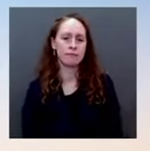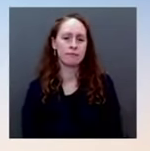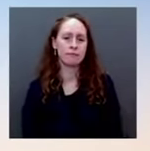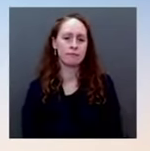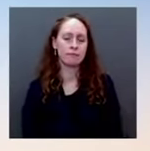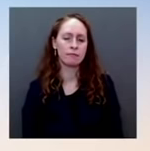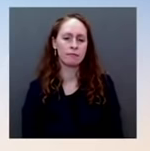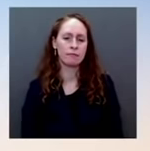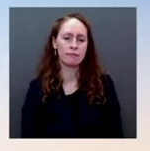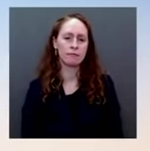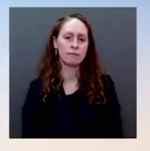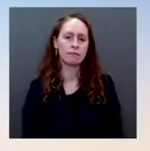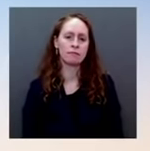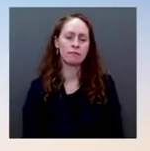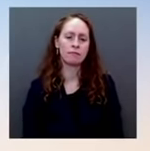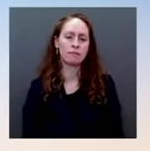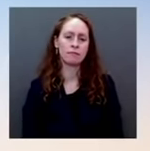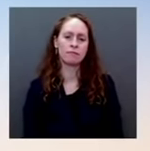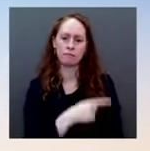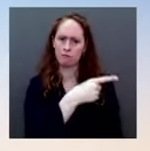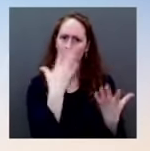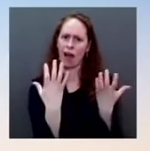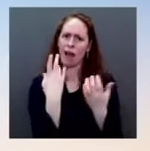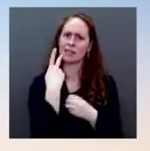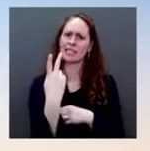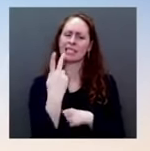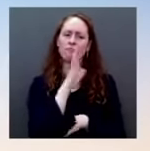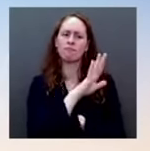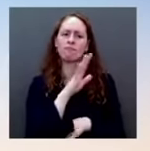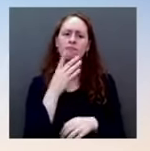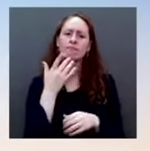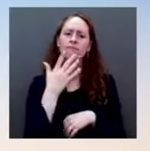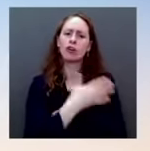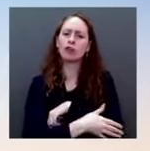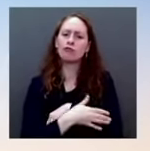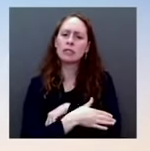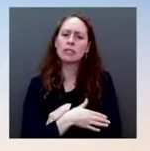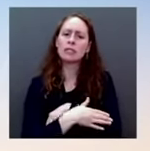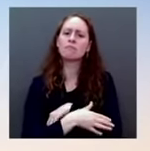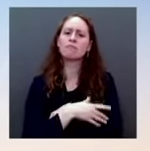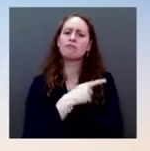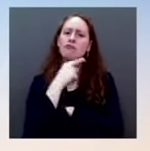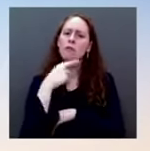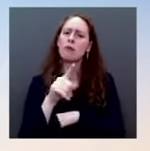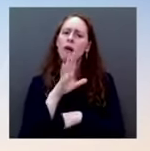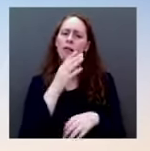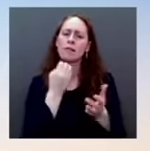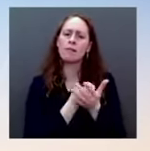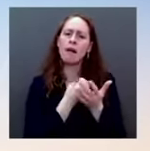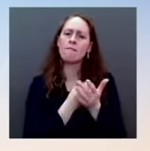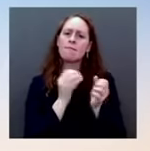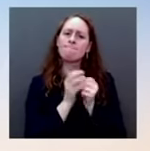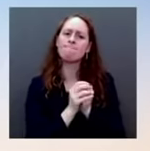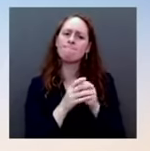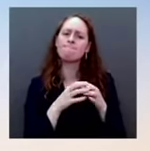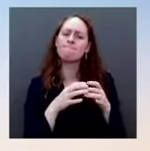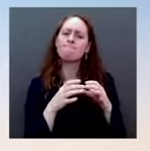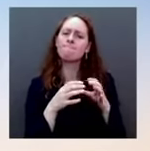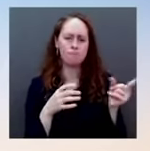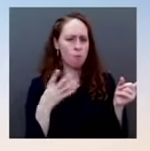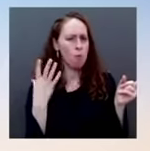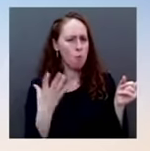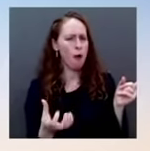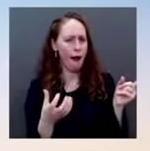of those metrics that Russia will suffer costs and consequences in the event of a further invasion of Ukraine. And